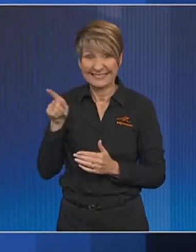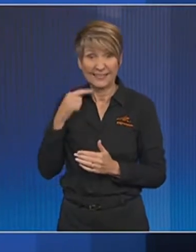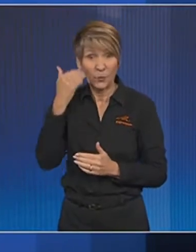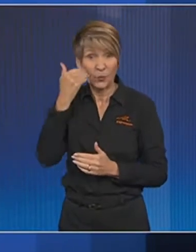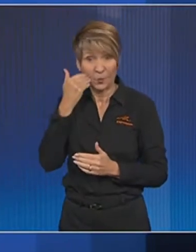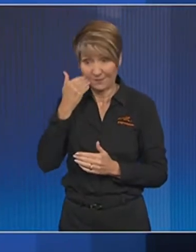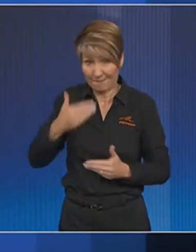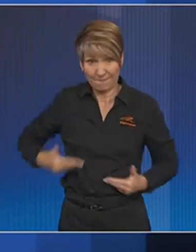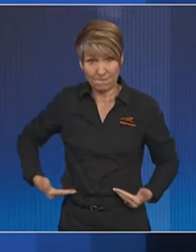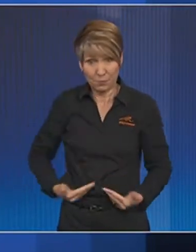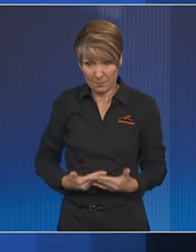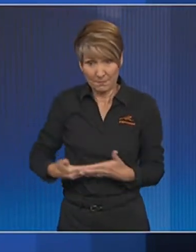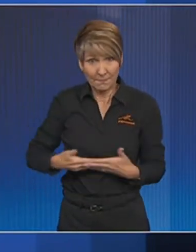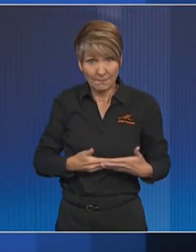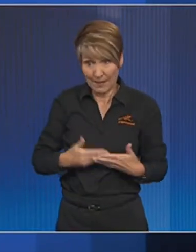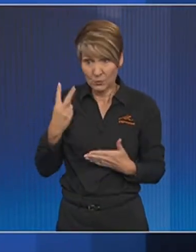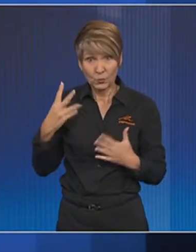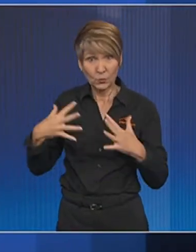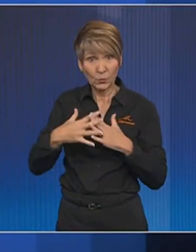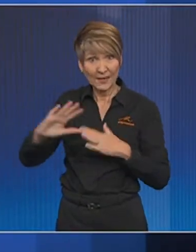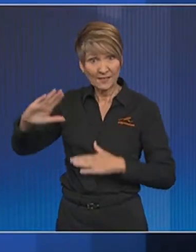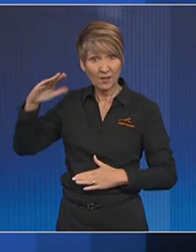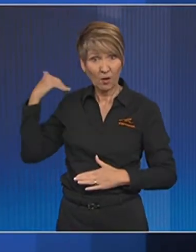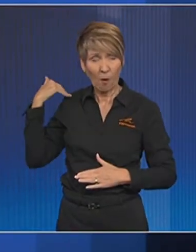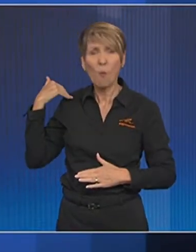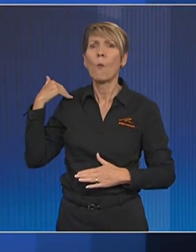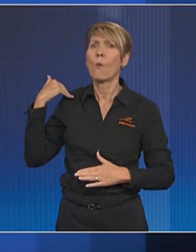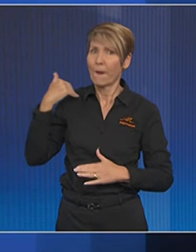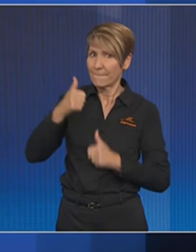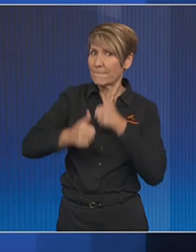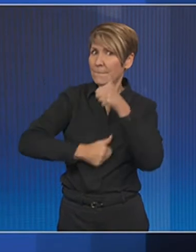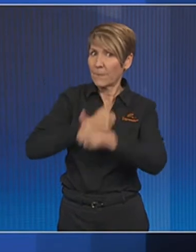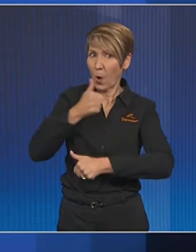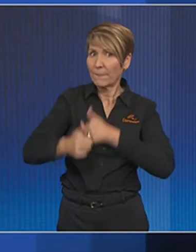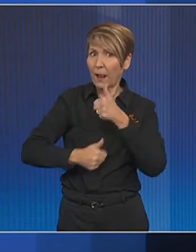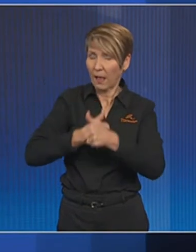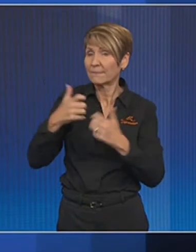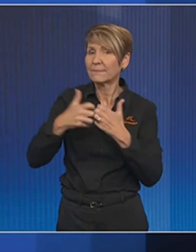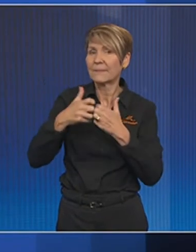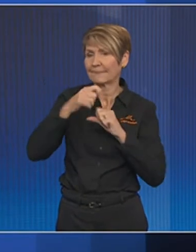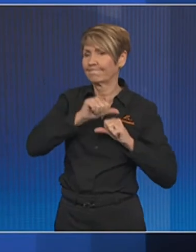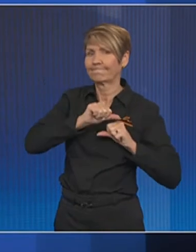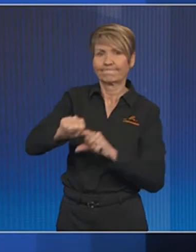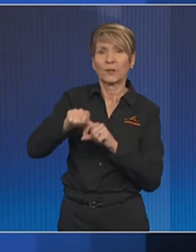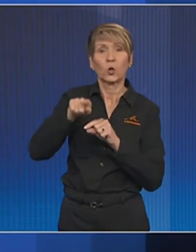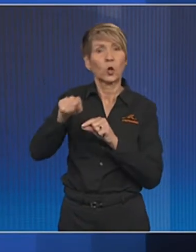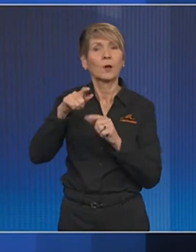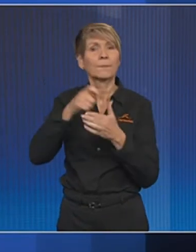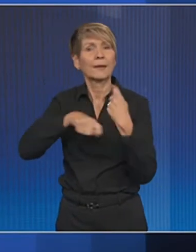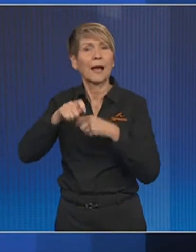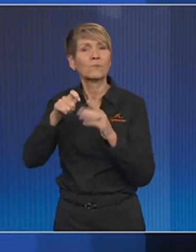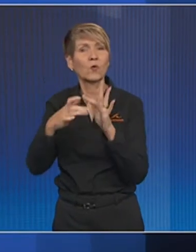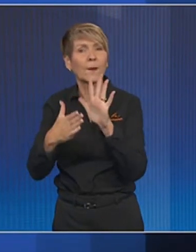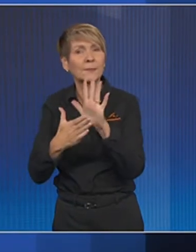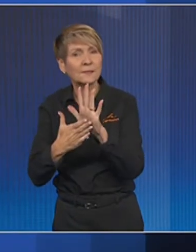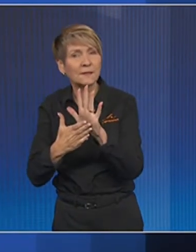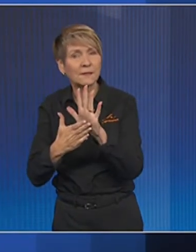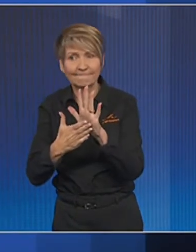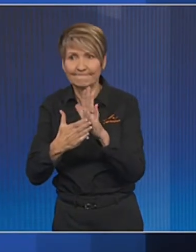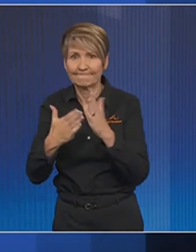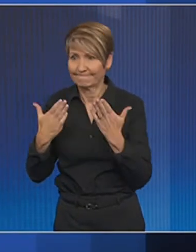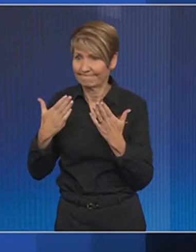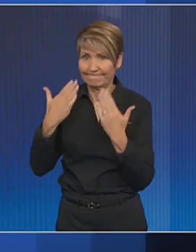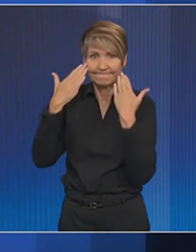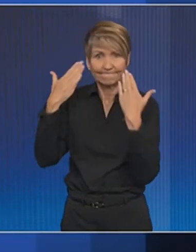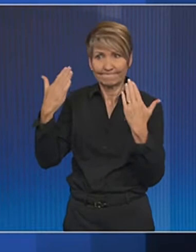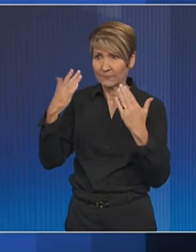child only two weeks ago, is leading the polls for most preferred Prime Minister. But popularity is no guarantee of anything,